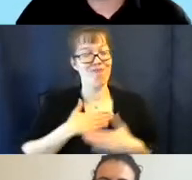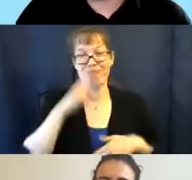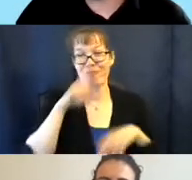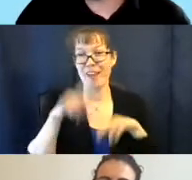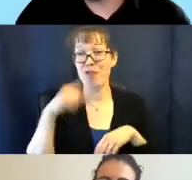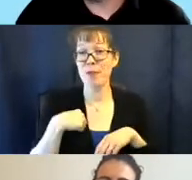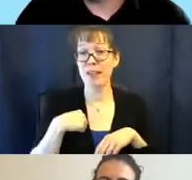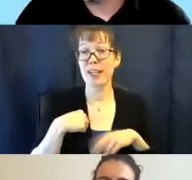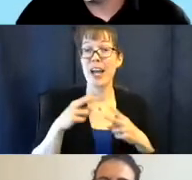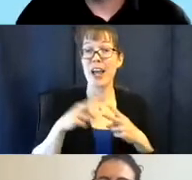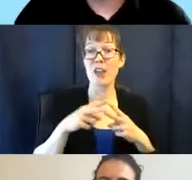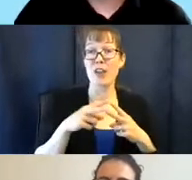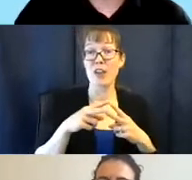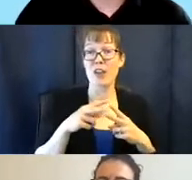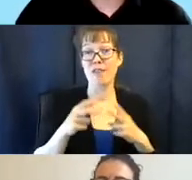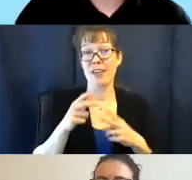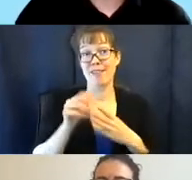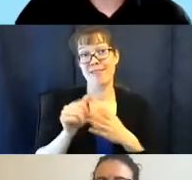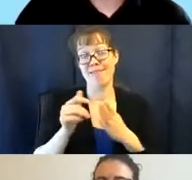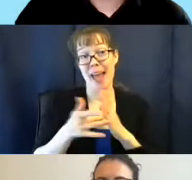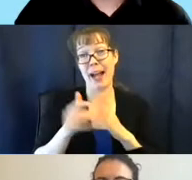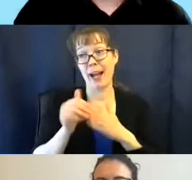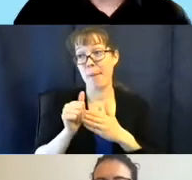to the tech ambassadors themselves. Um,